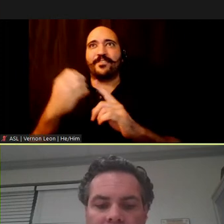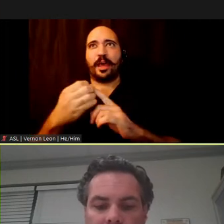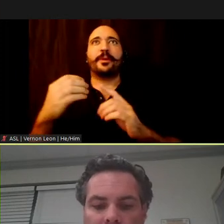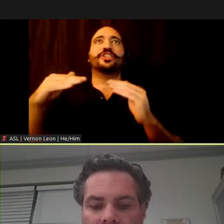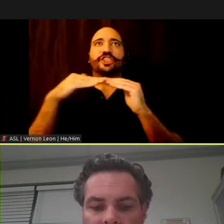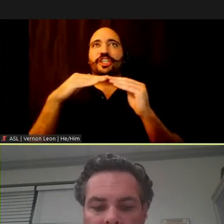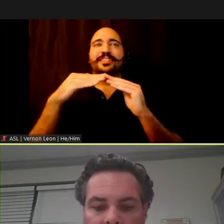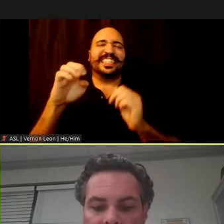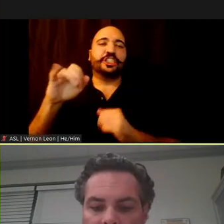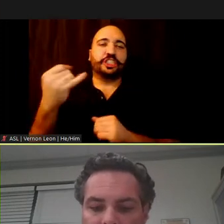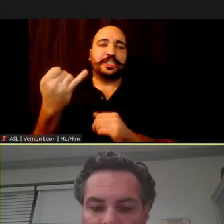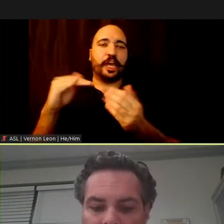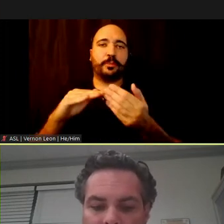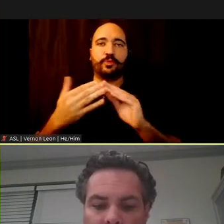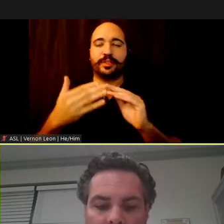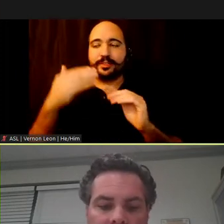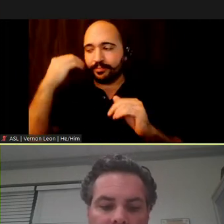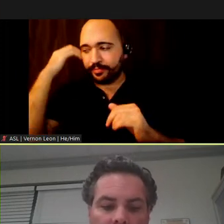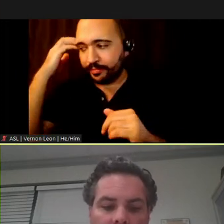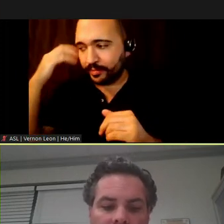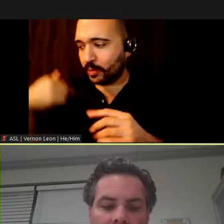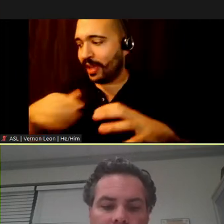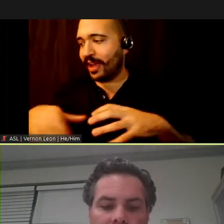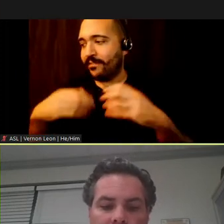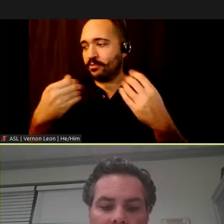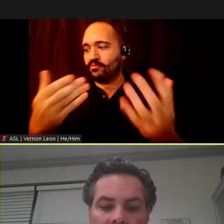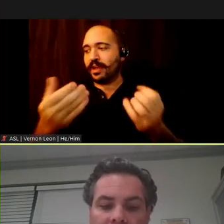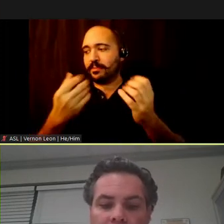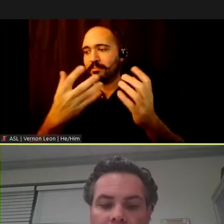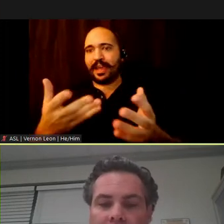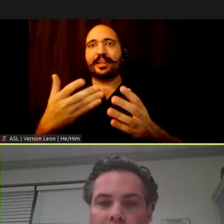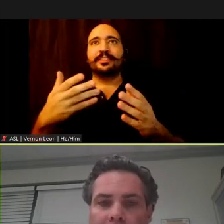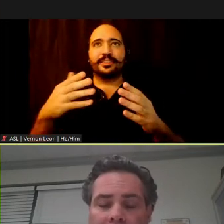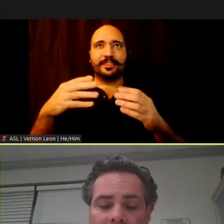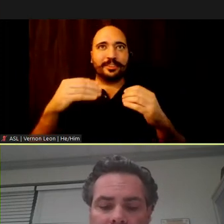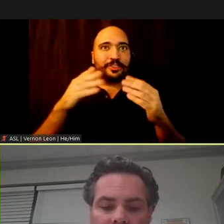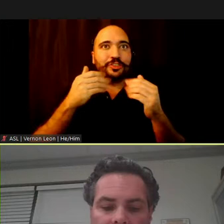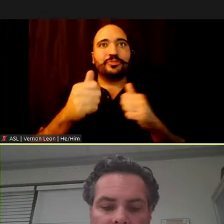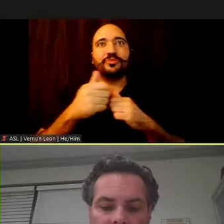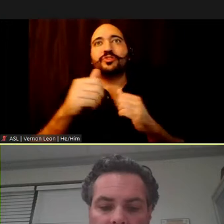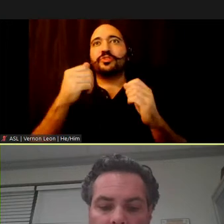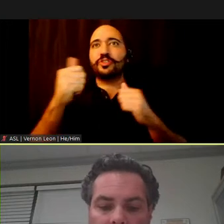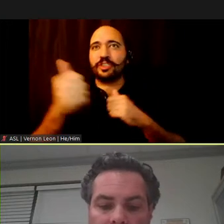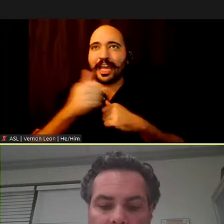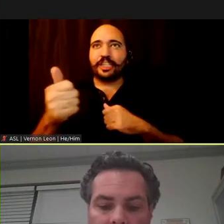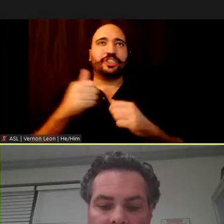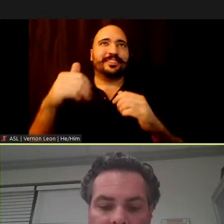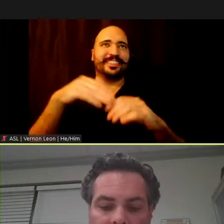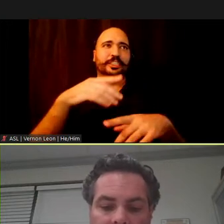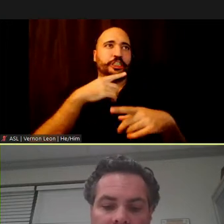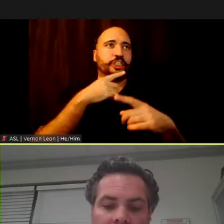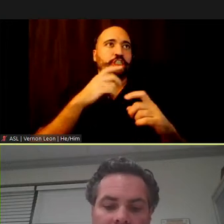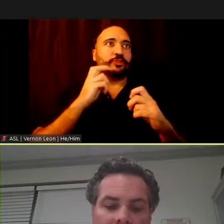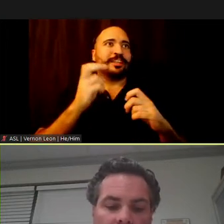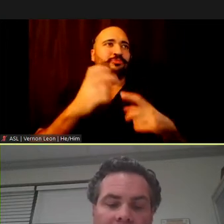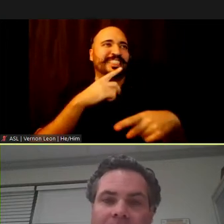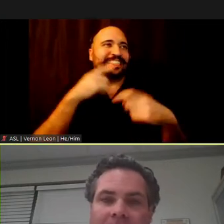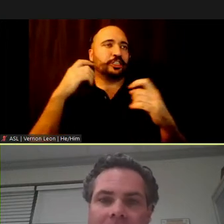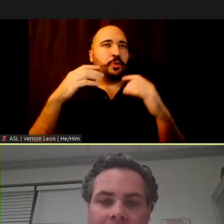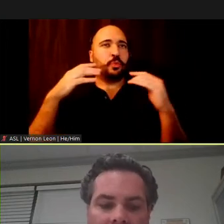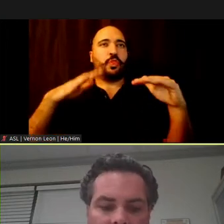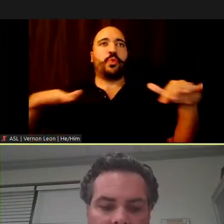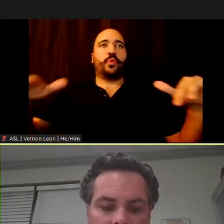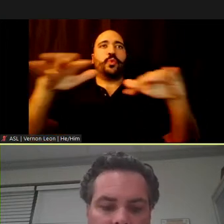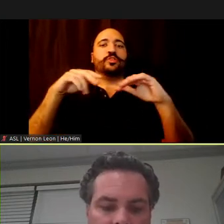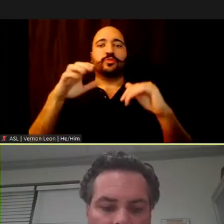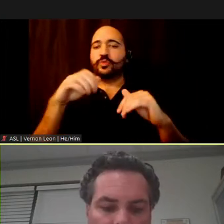actively provide service to many minority and low-income communities and transportation deserts throughout New York City that don't have